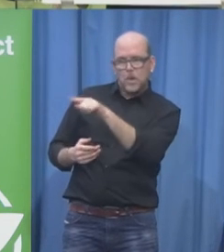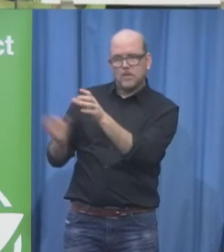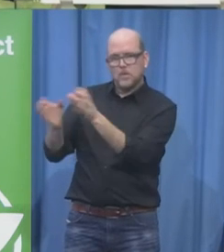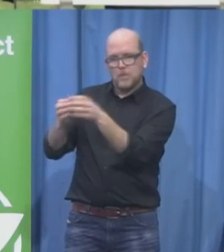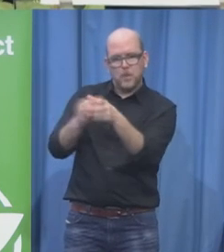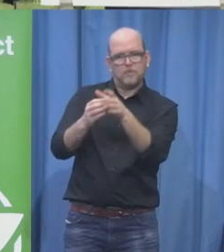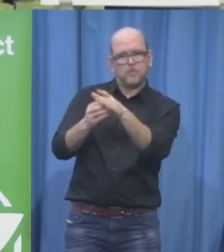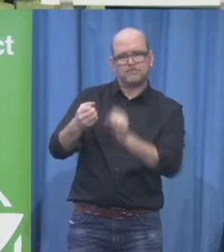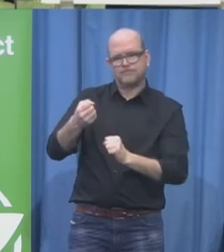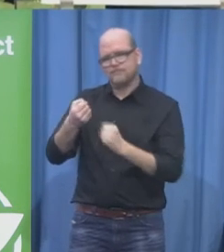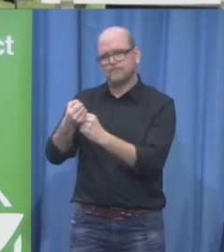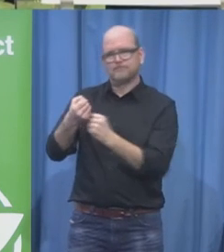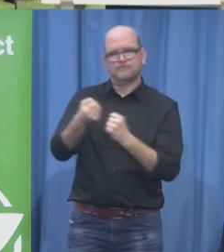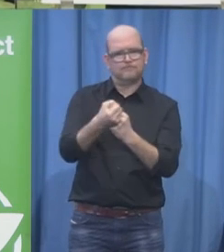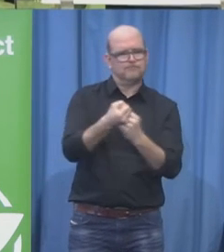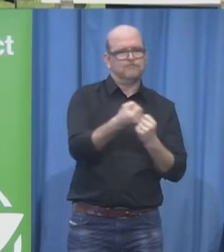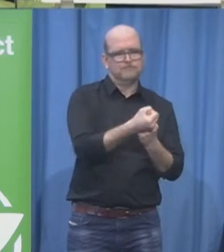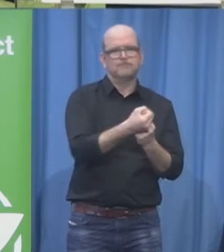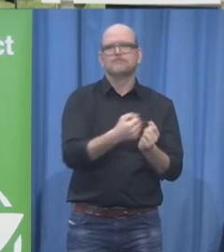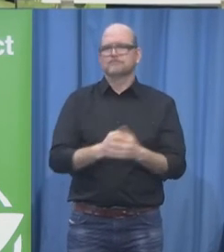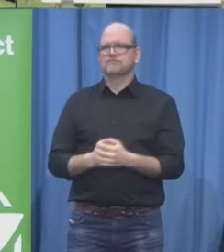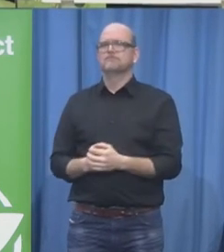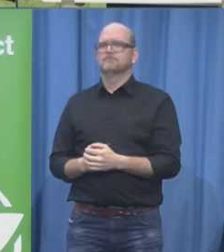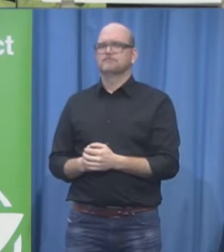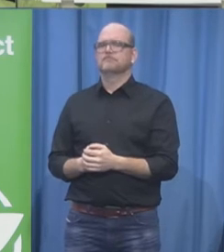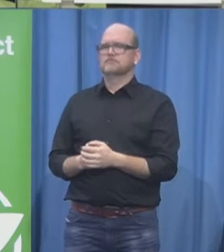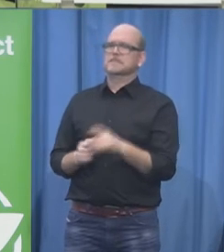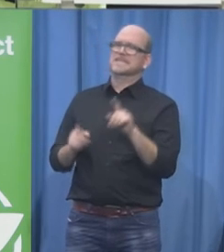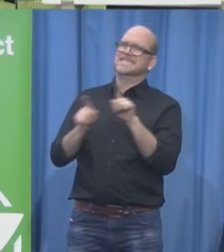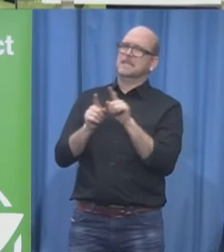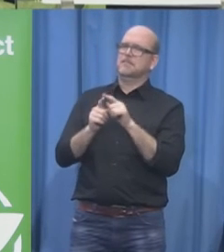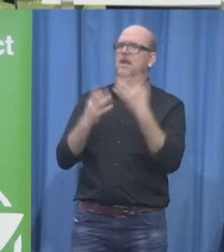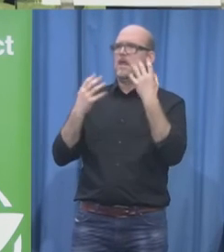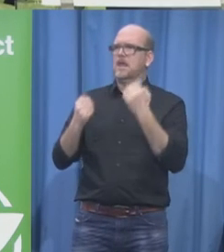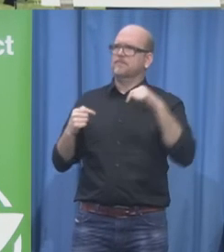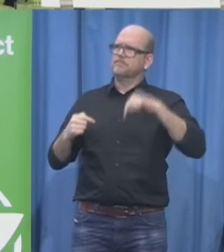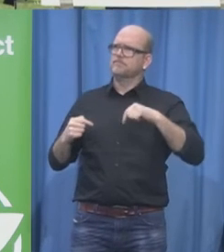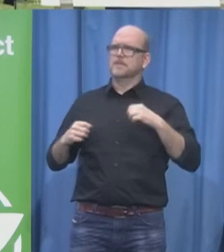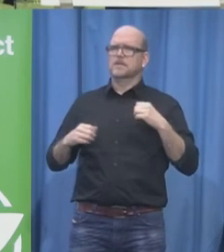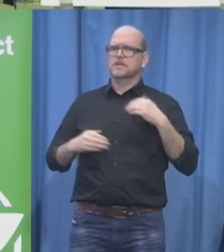is also actively advocating for their implementation